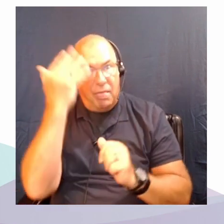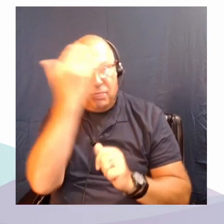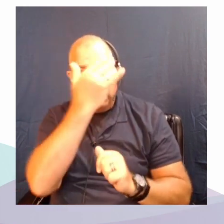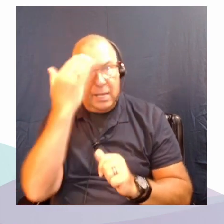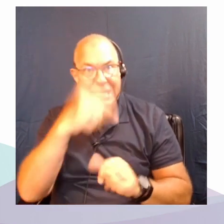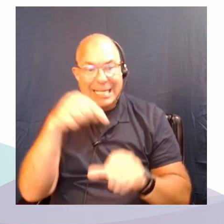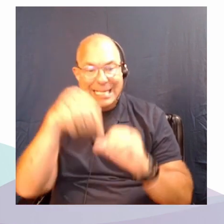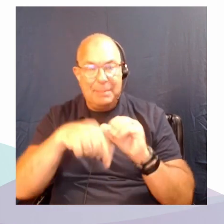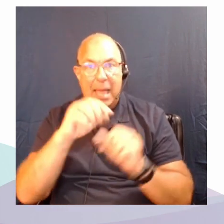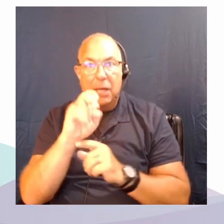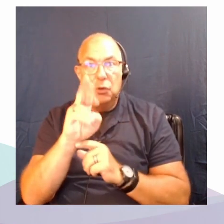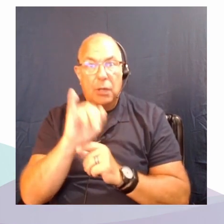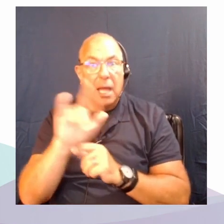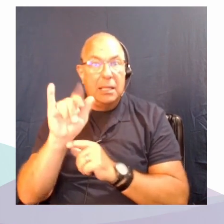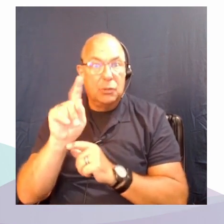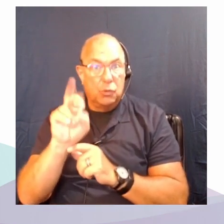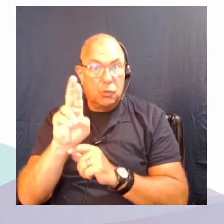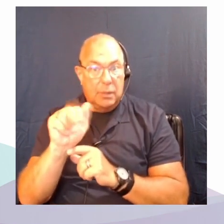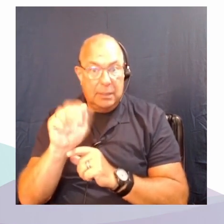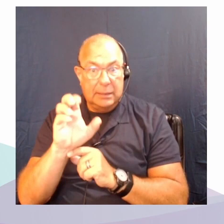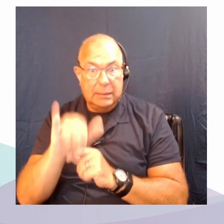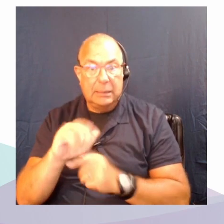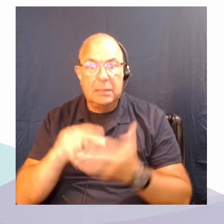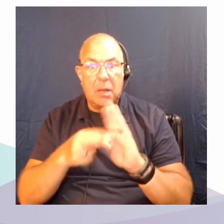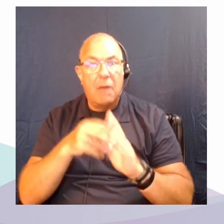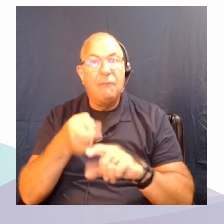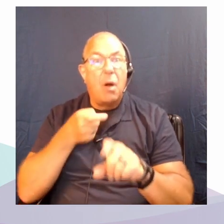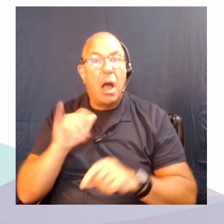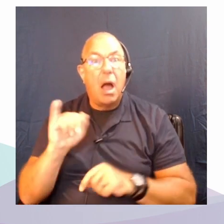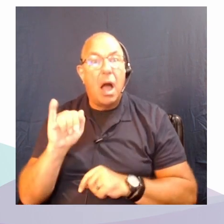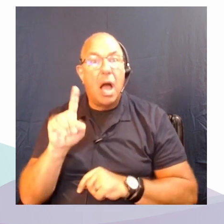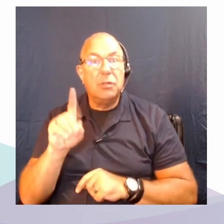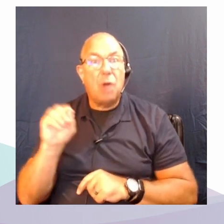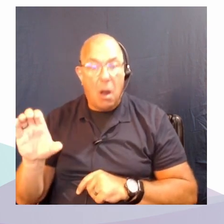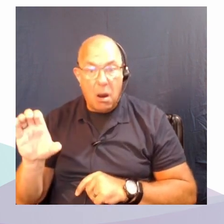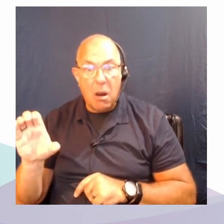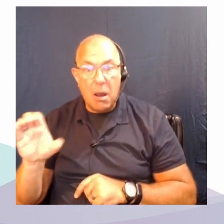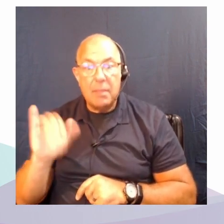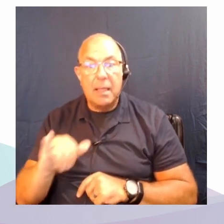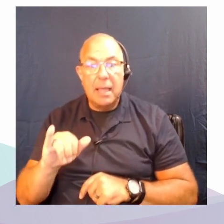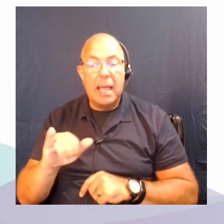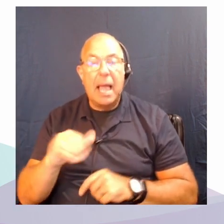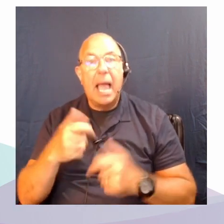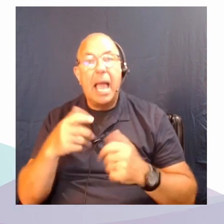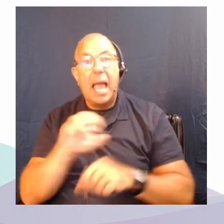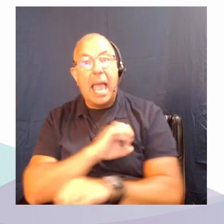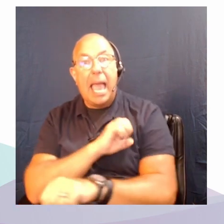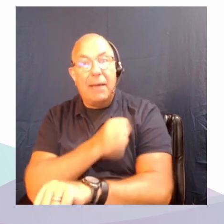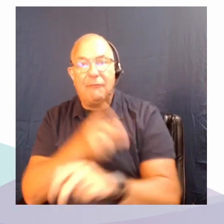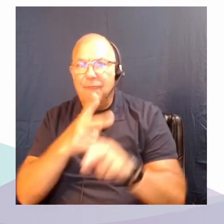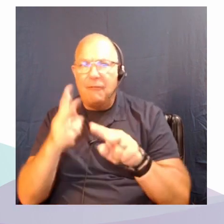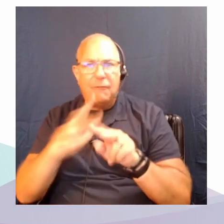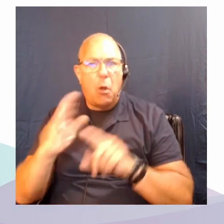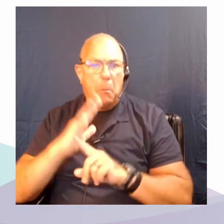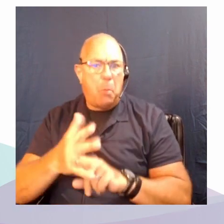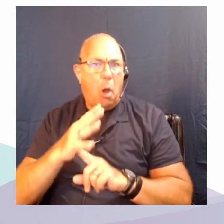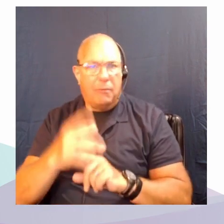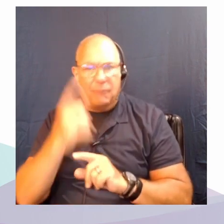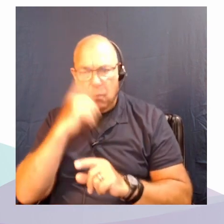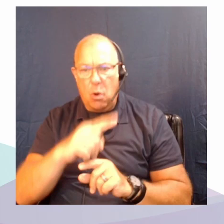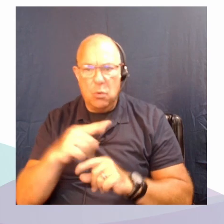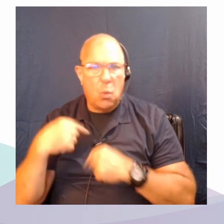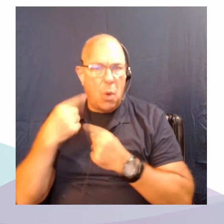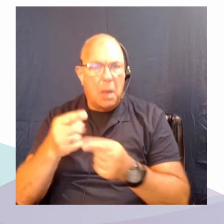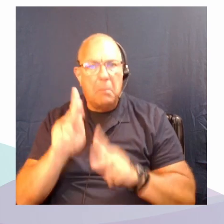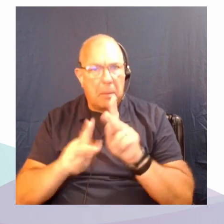came about out of IDOC, this idea that energy literacy was very, very popular there for a while. People felt you had to understand